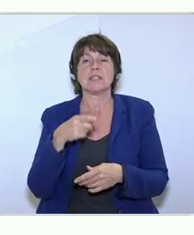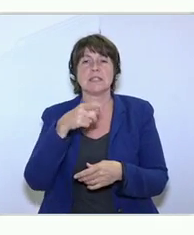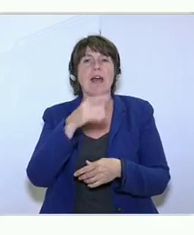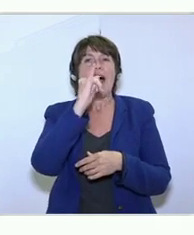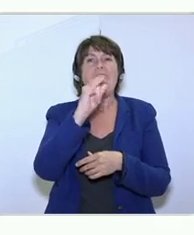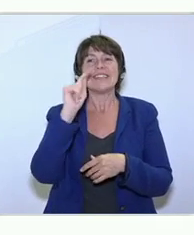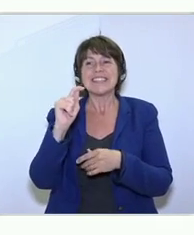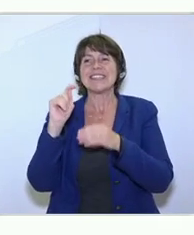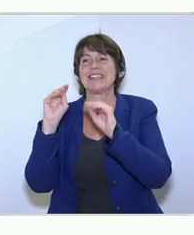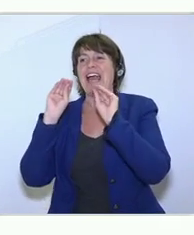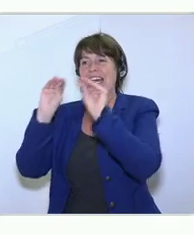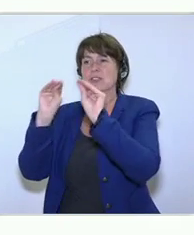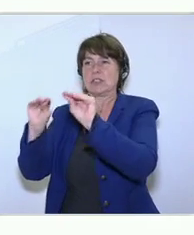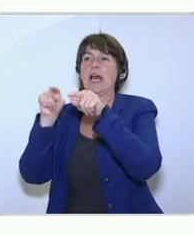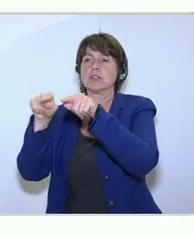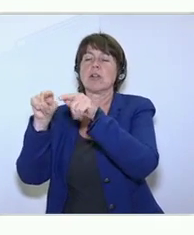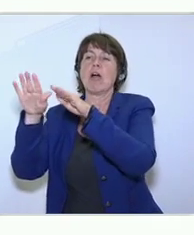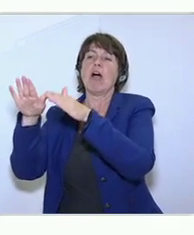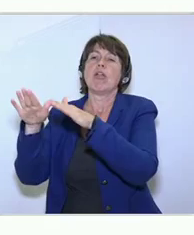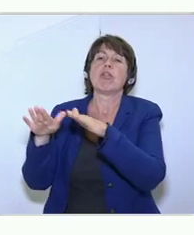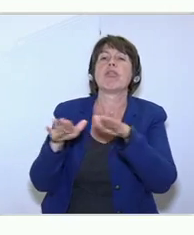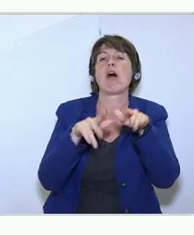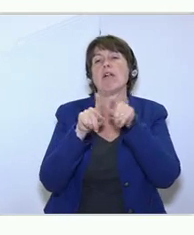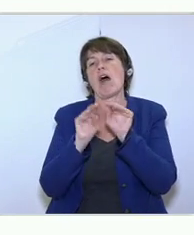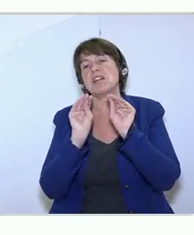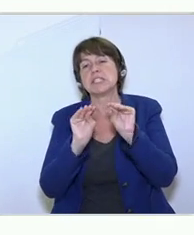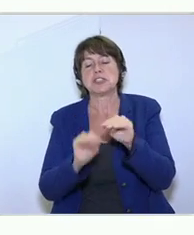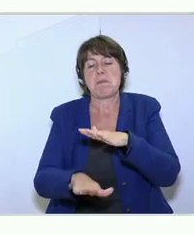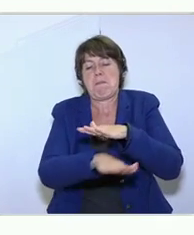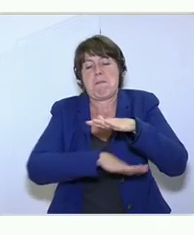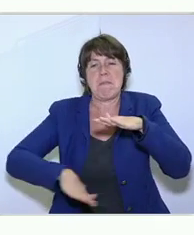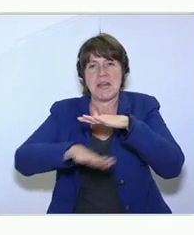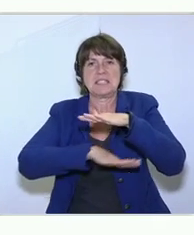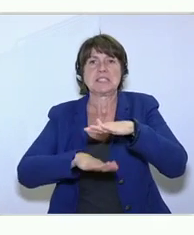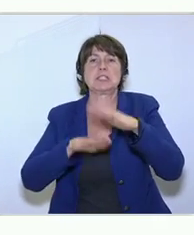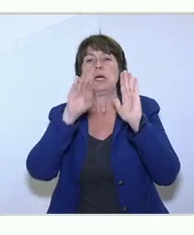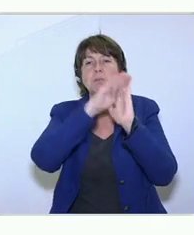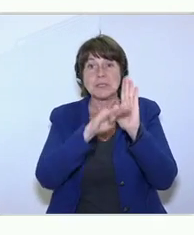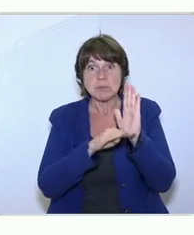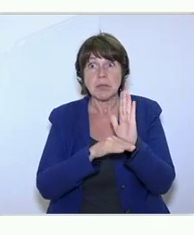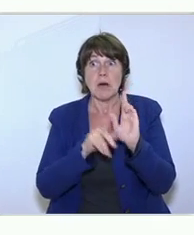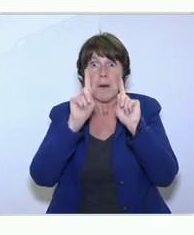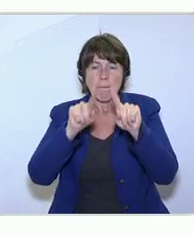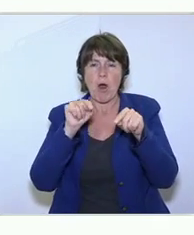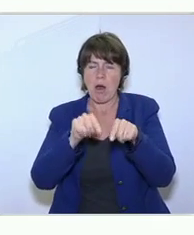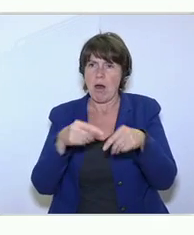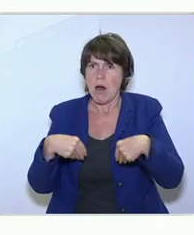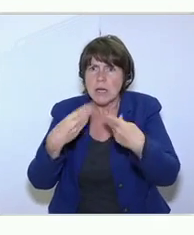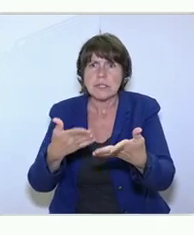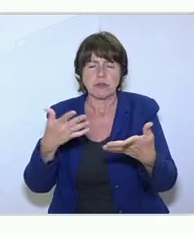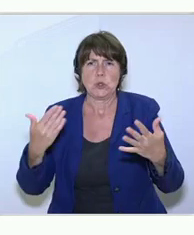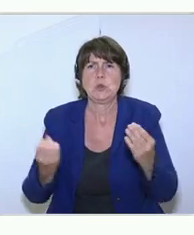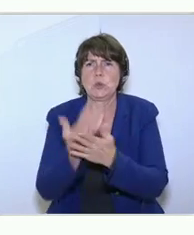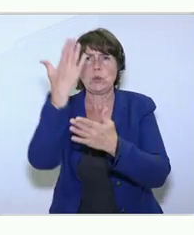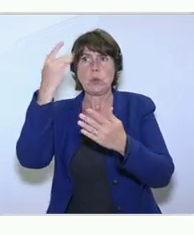you know, perhaps sort of teaching you the basic principles but letting you learn the newest